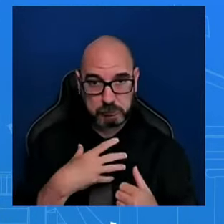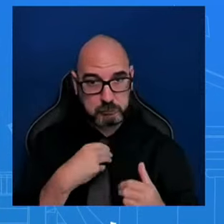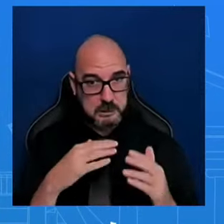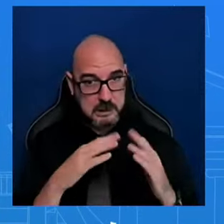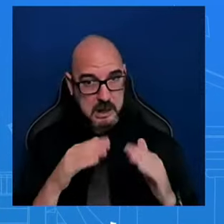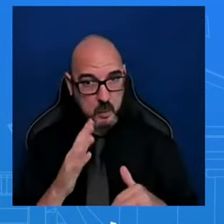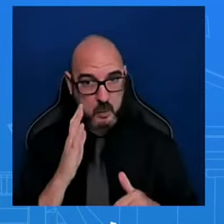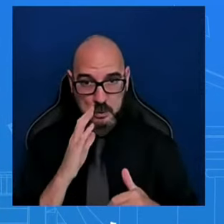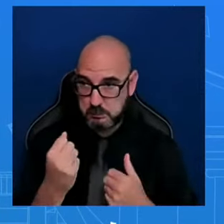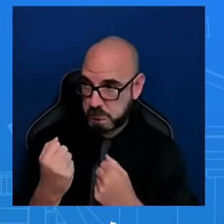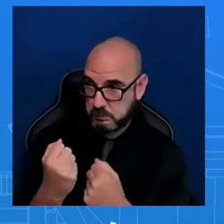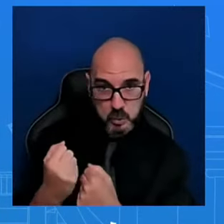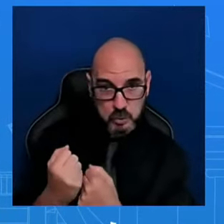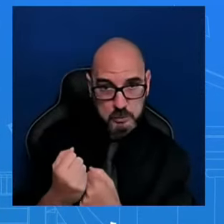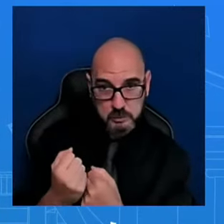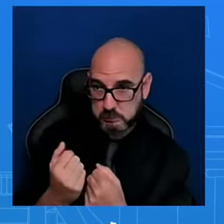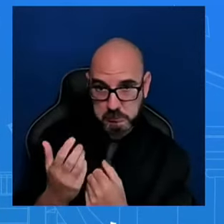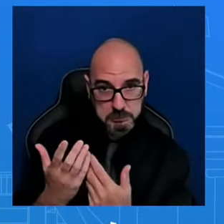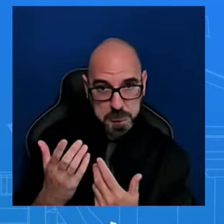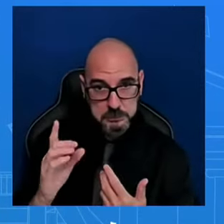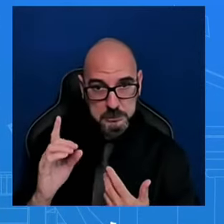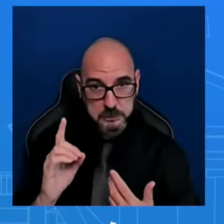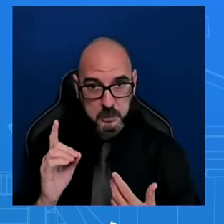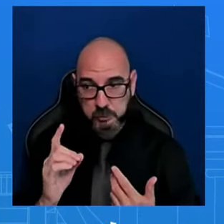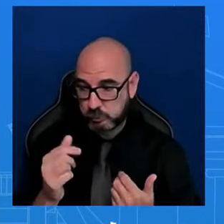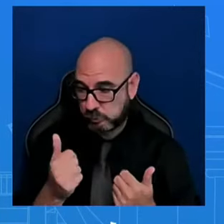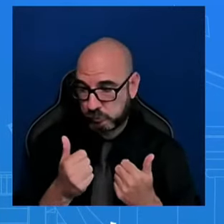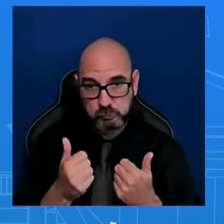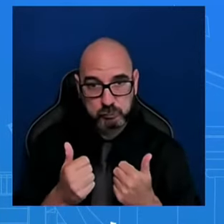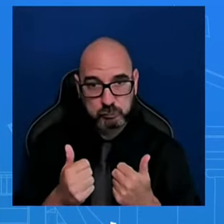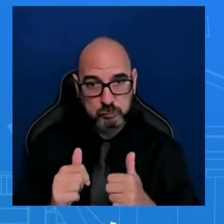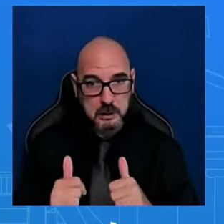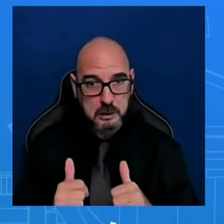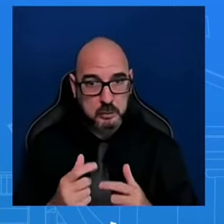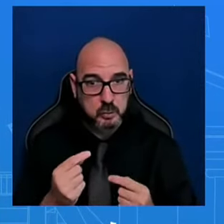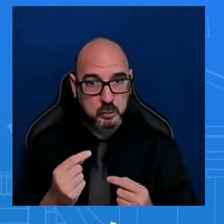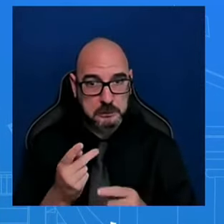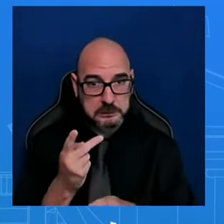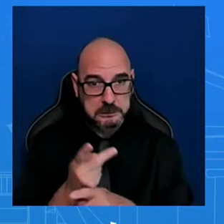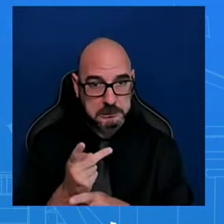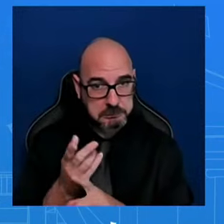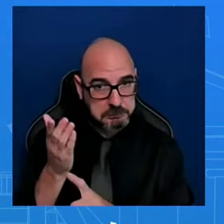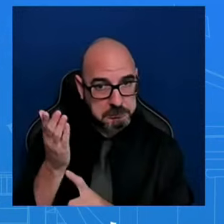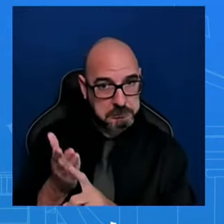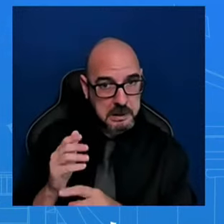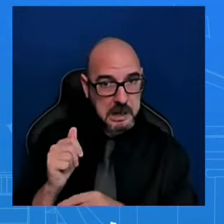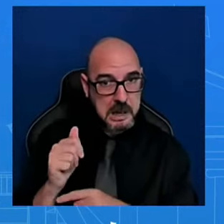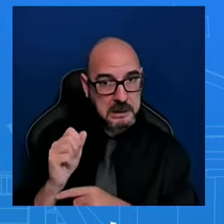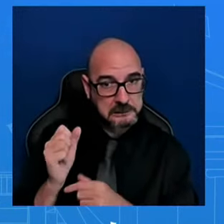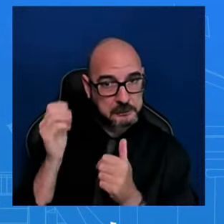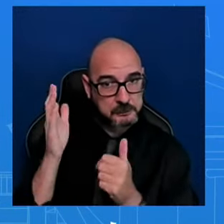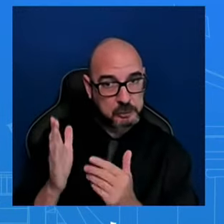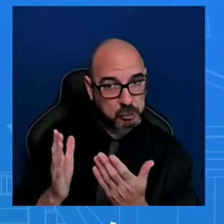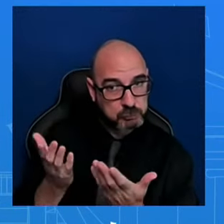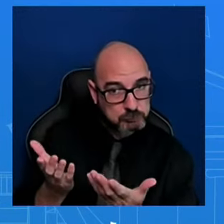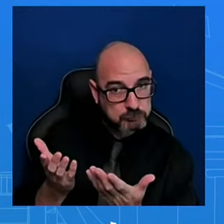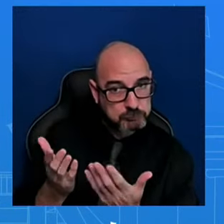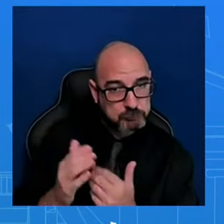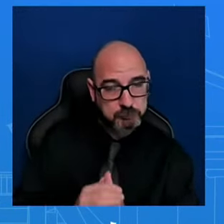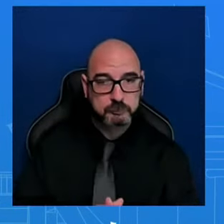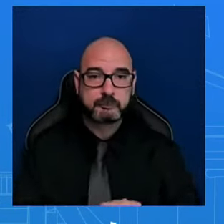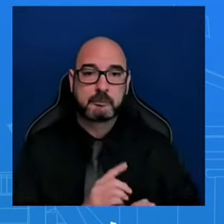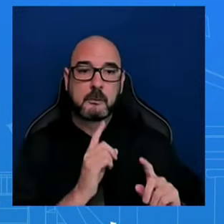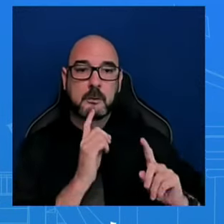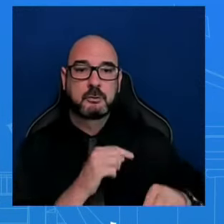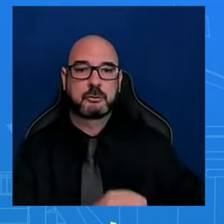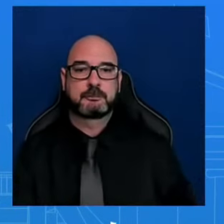to keep him as speaker? So we've always been very, very, very careful when it comes to leadership, and we have always